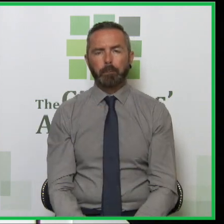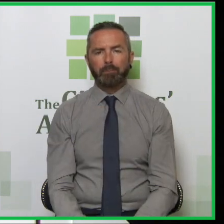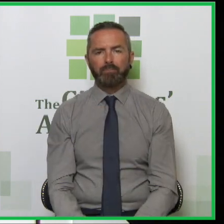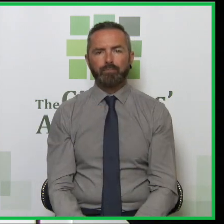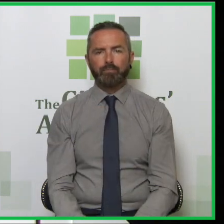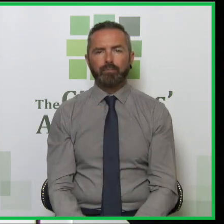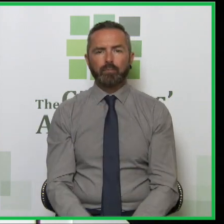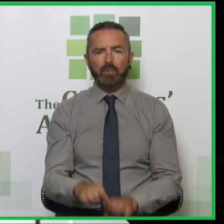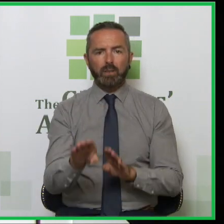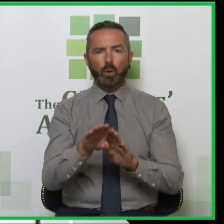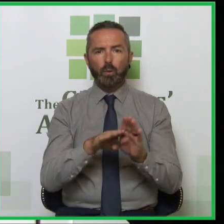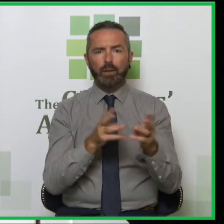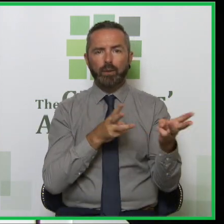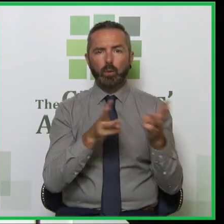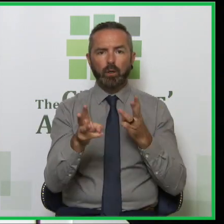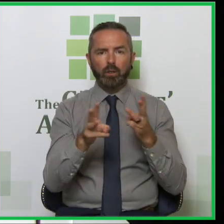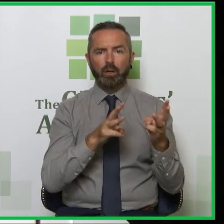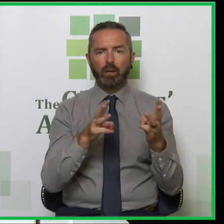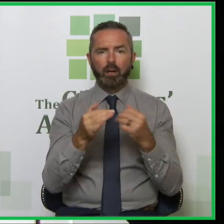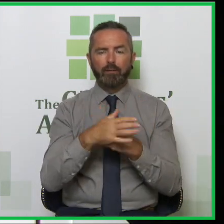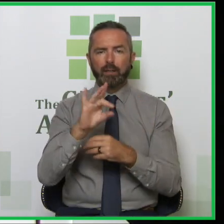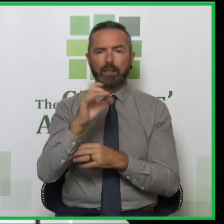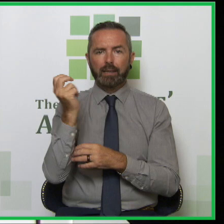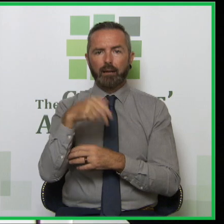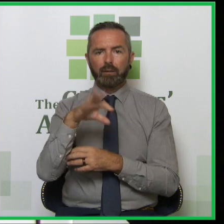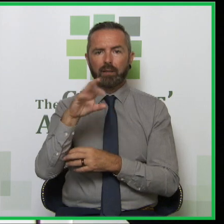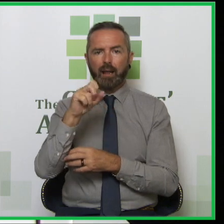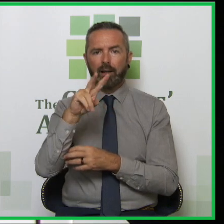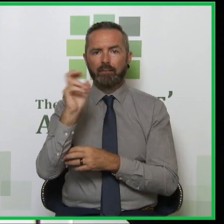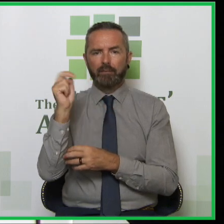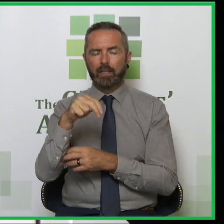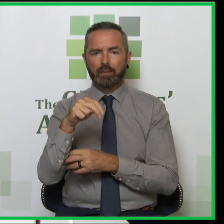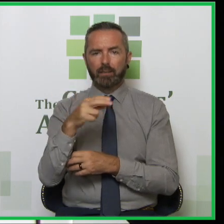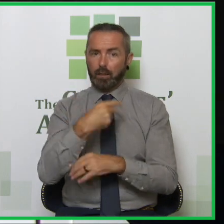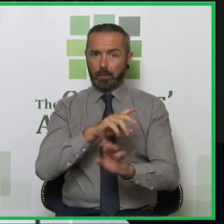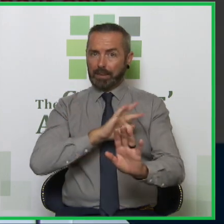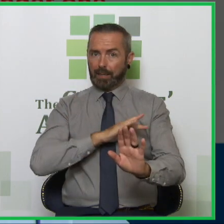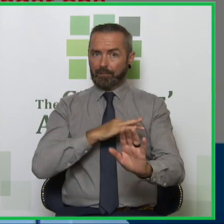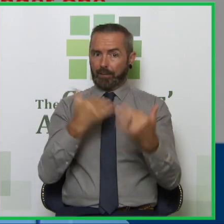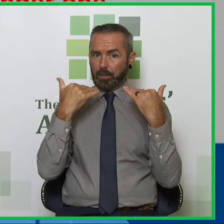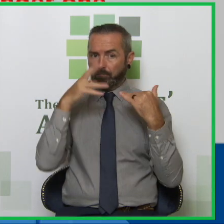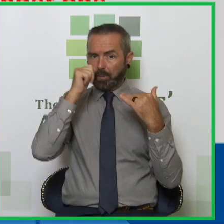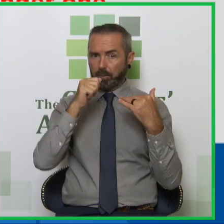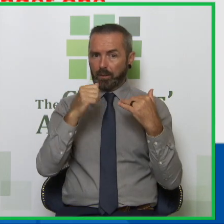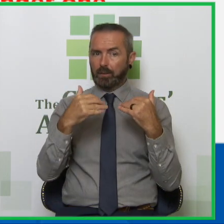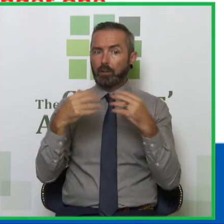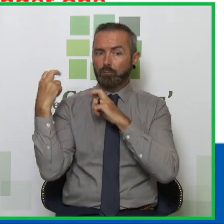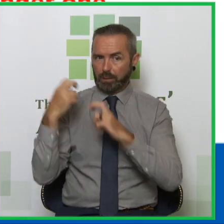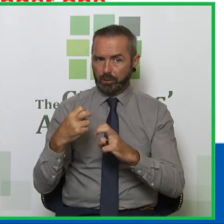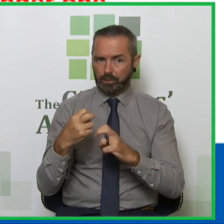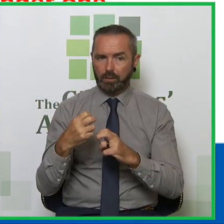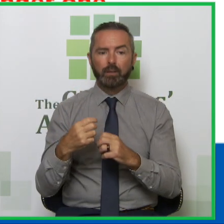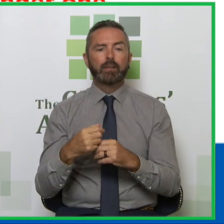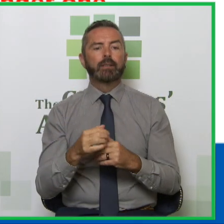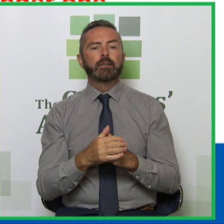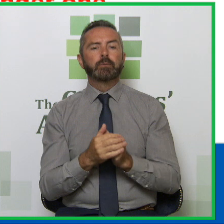Galligan we also and again this is not me. This is not Catherine. This is the numbers. I have a PhD in biomathematics looking at